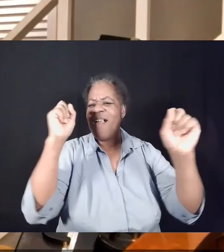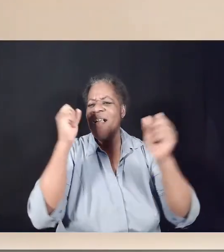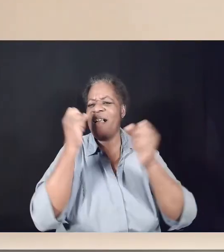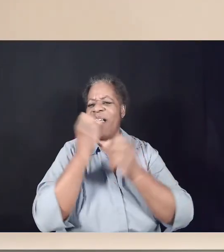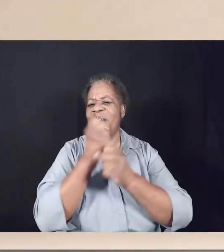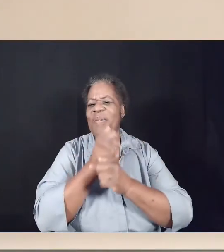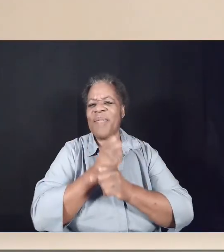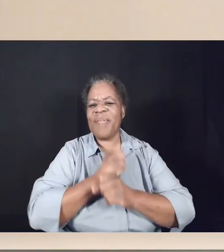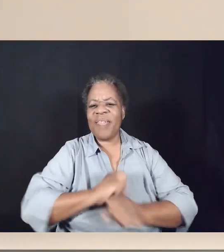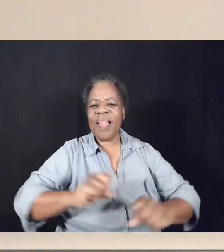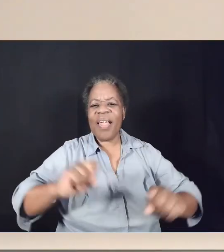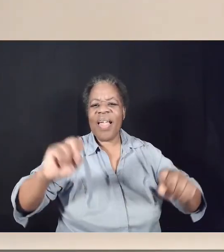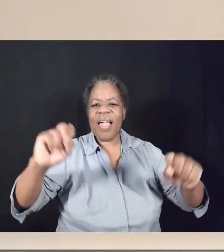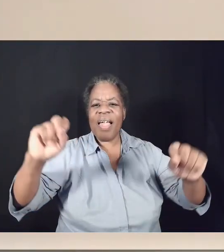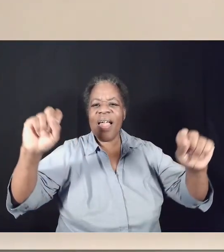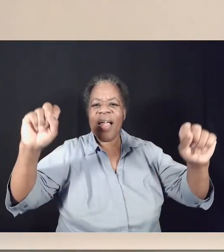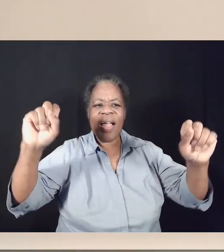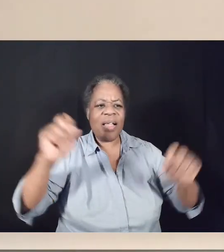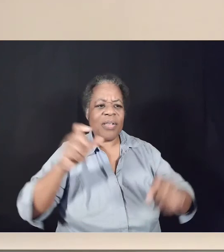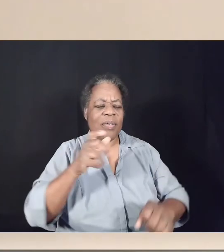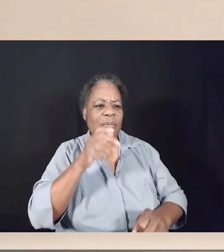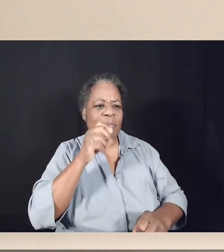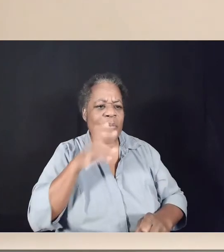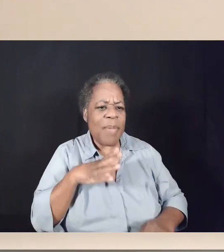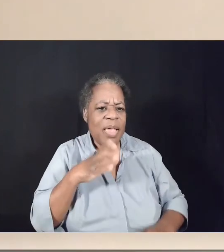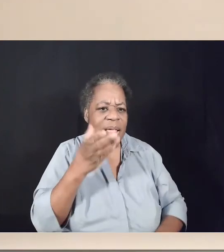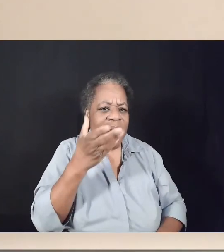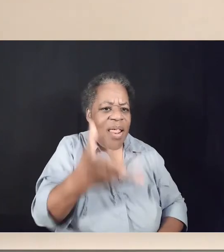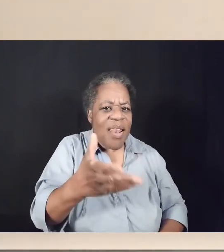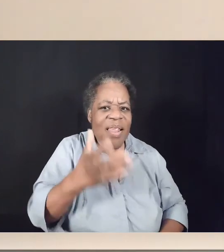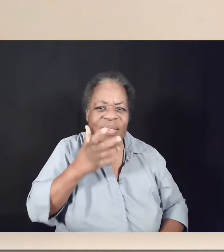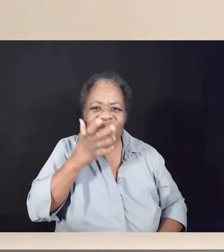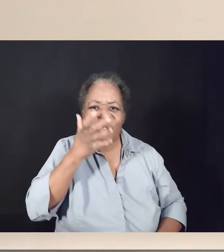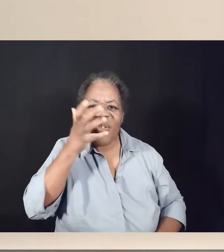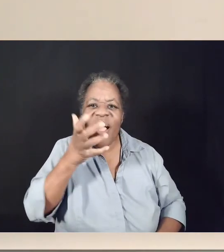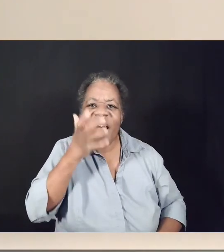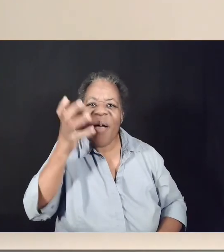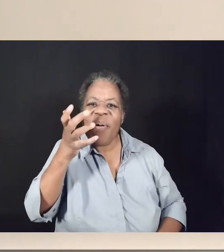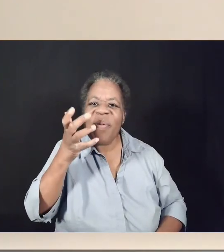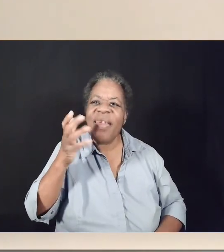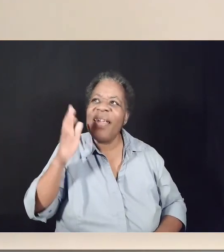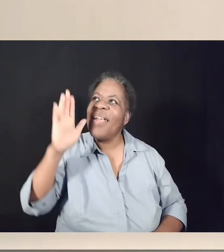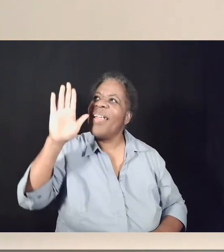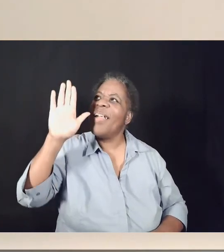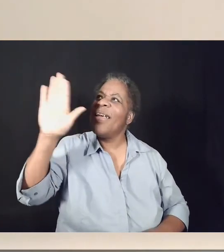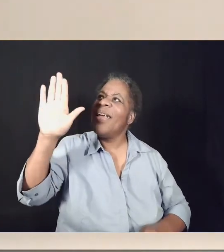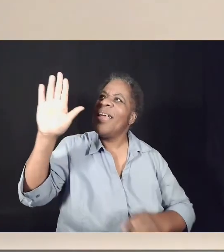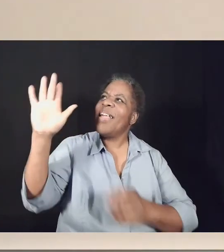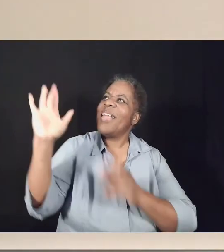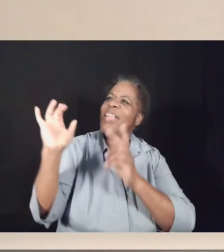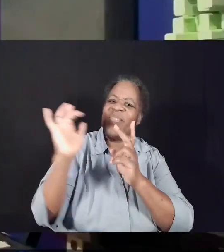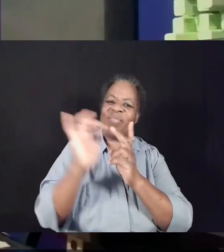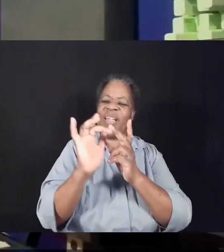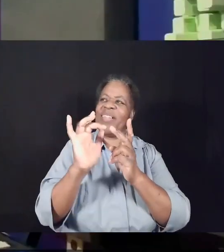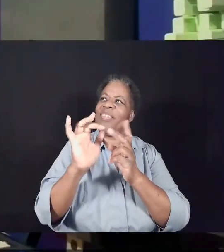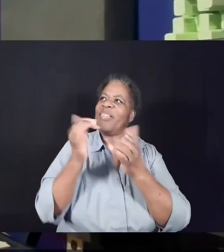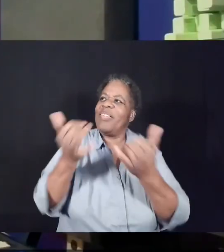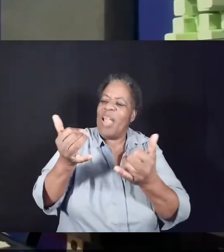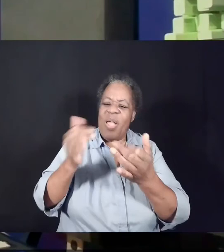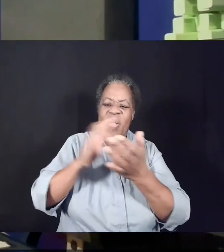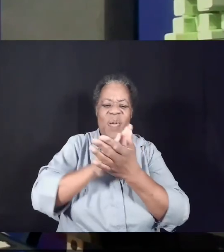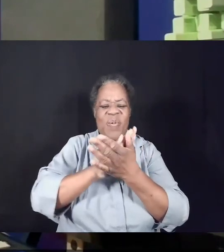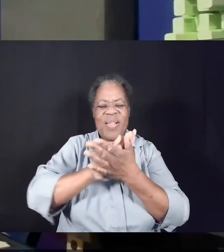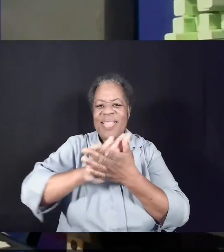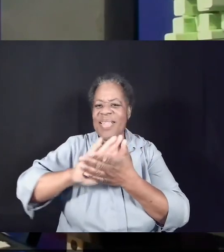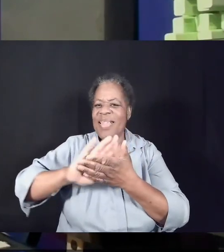Look out for the woman shouting, he's coming, make me leave. Listen